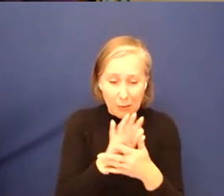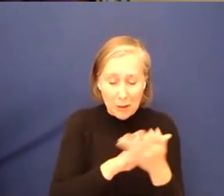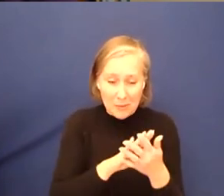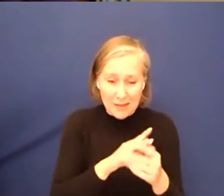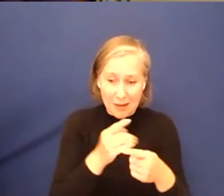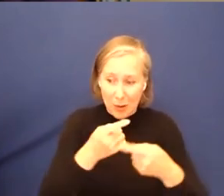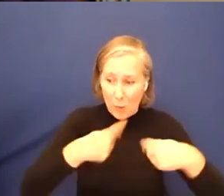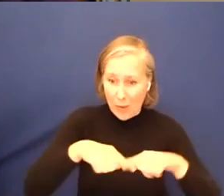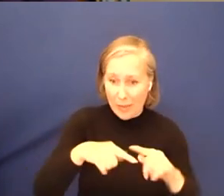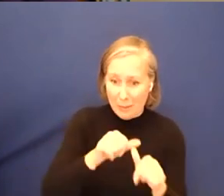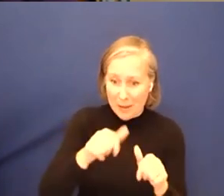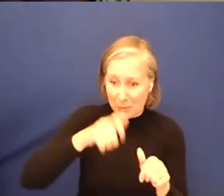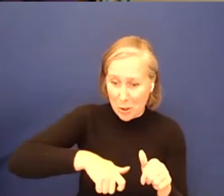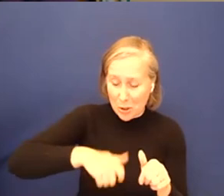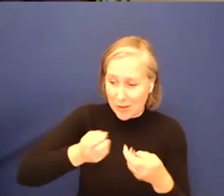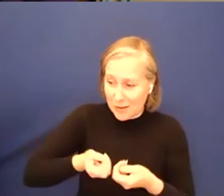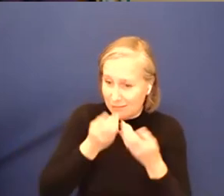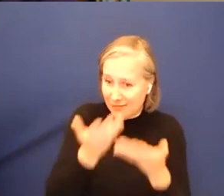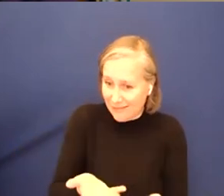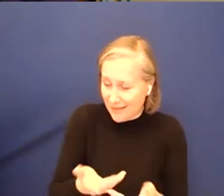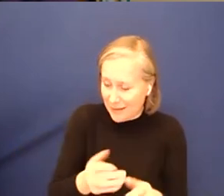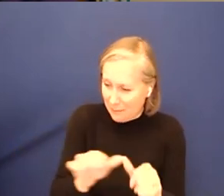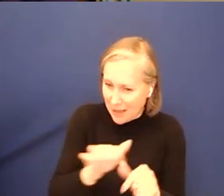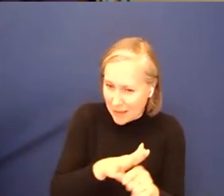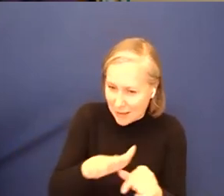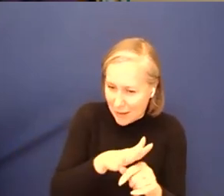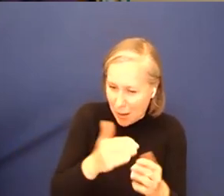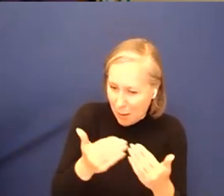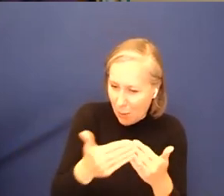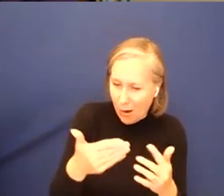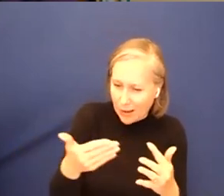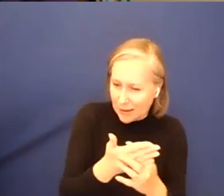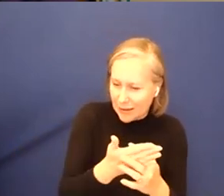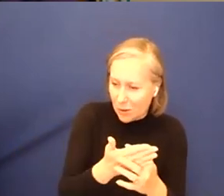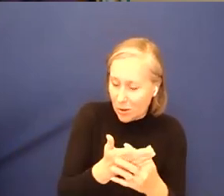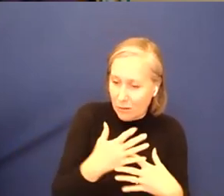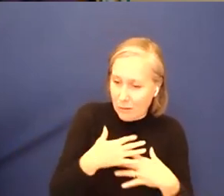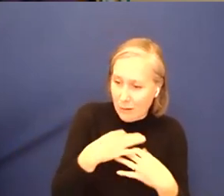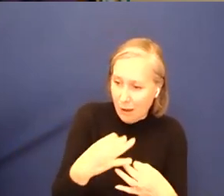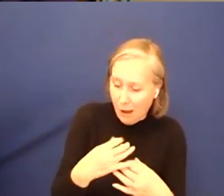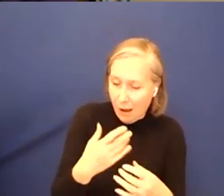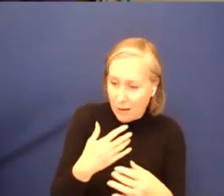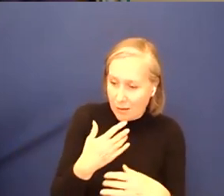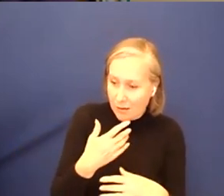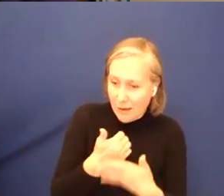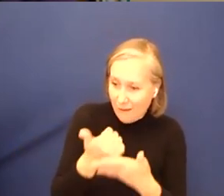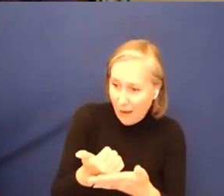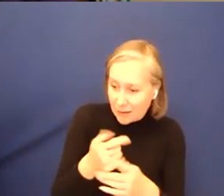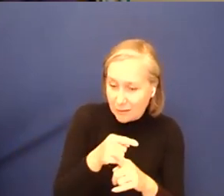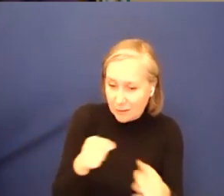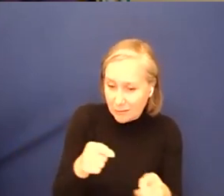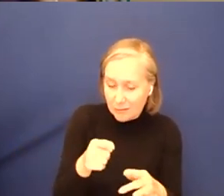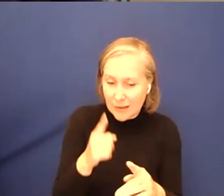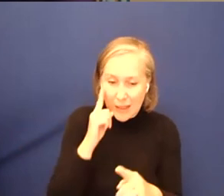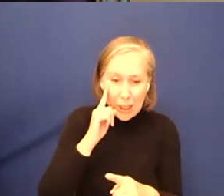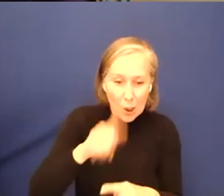to actually get us into a new age in which things are better and more accessible for us all. But to ignore all of that is absolutely doing